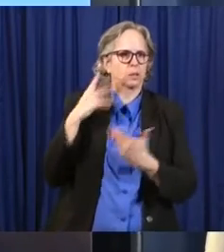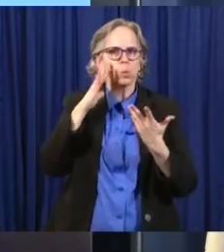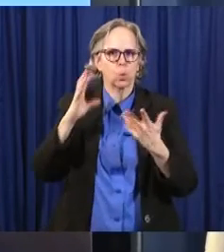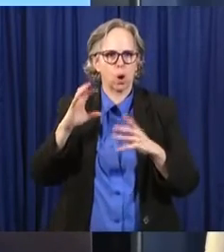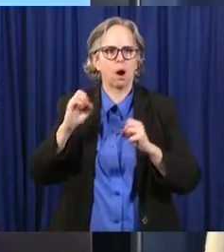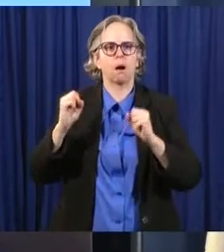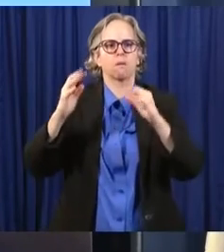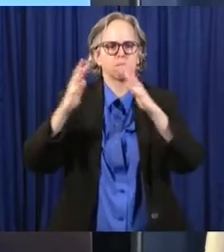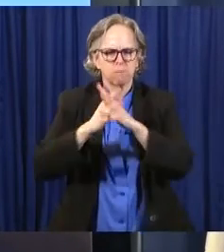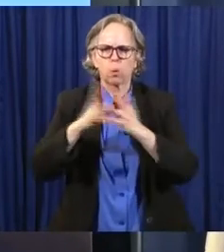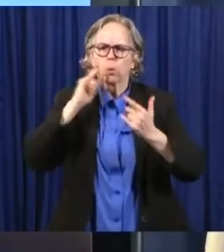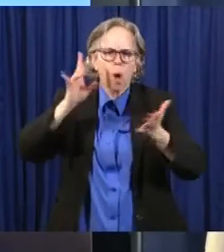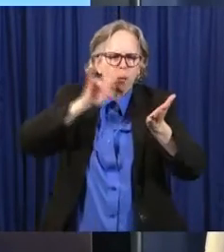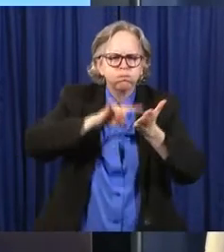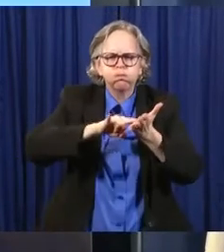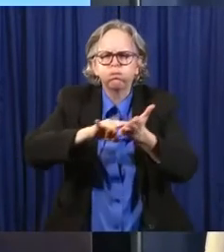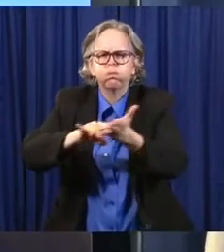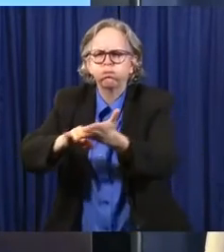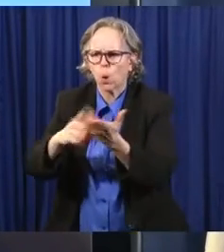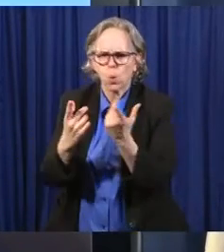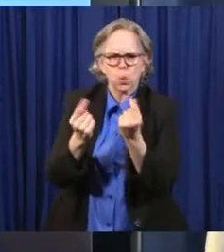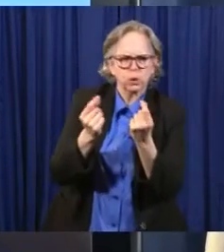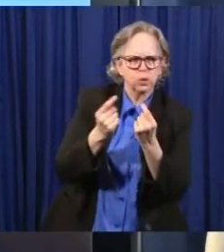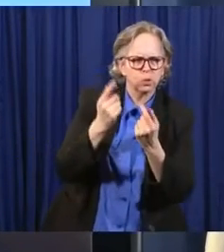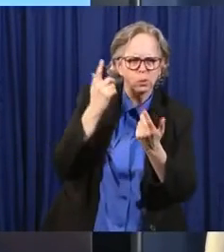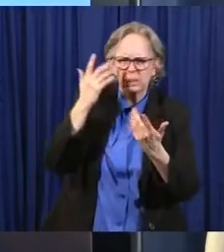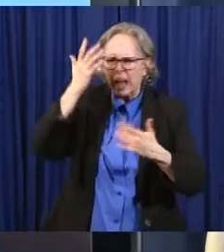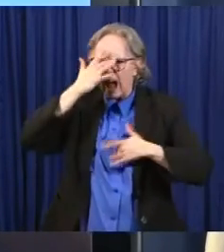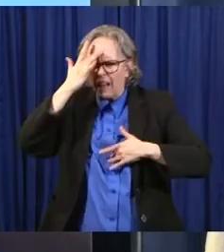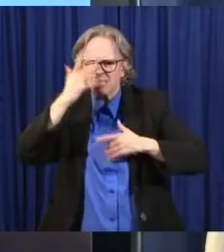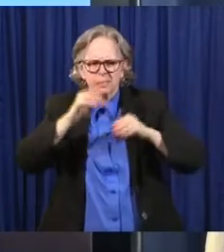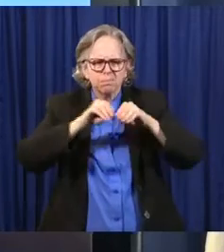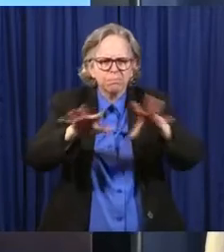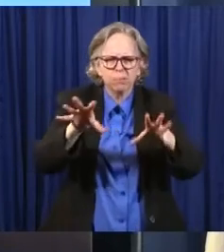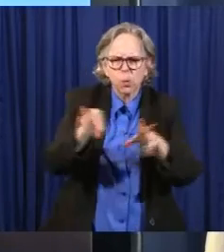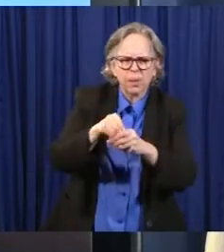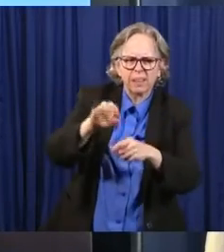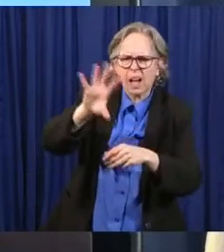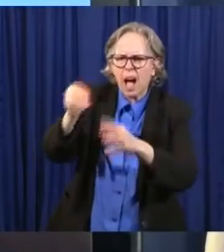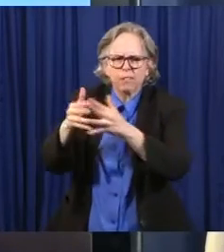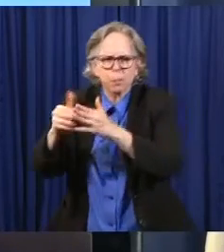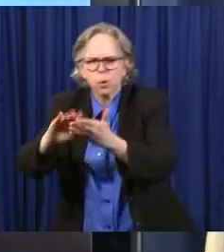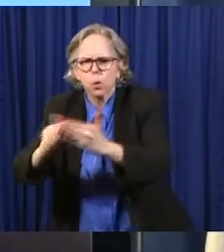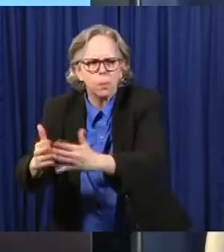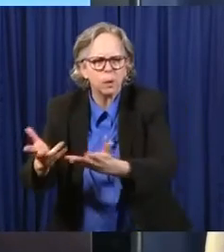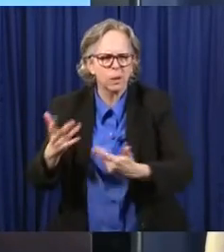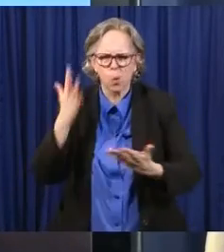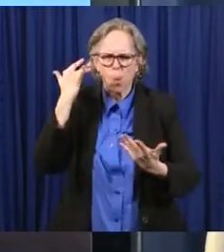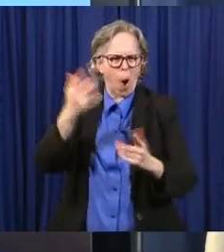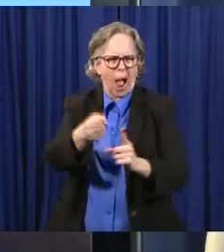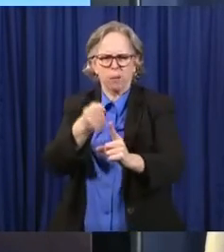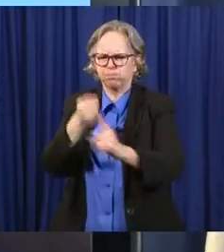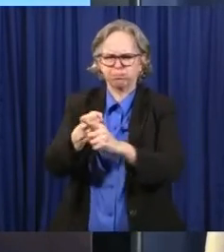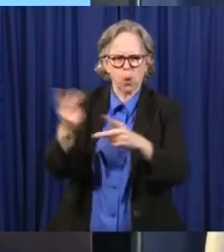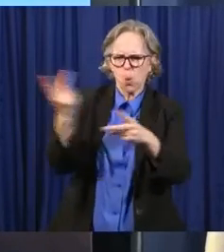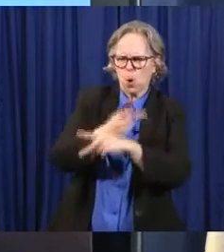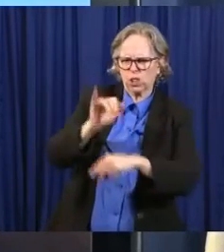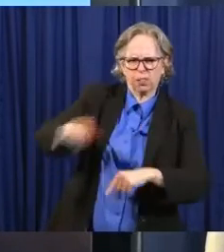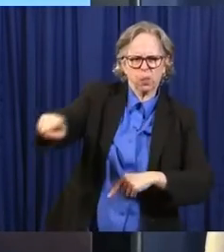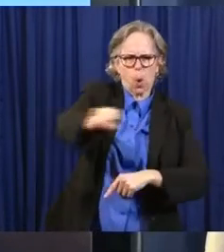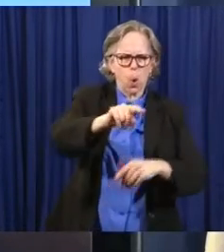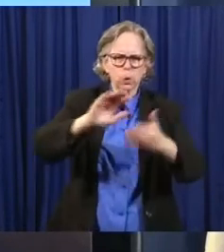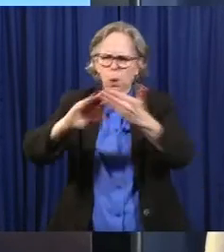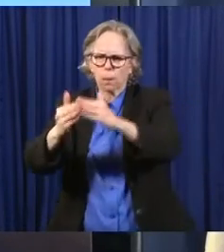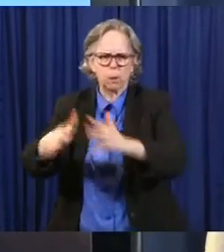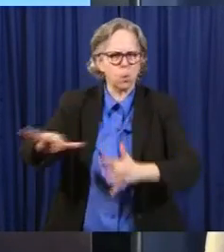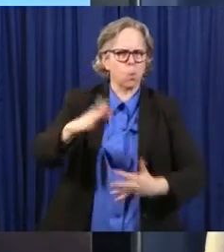conditions, social determinants of health that can widen gaps across communities, and economics. The